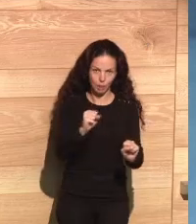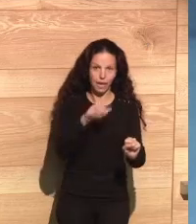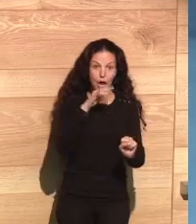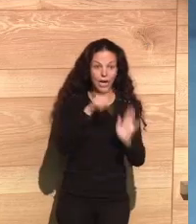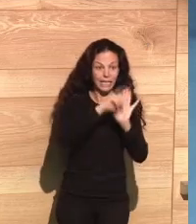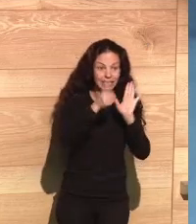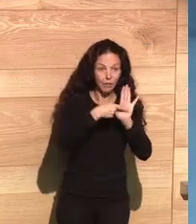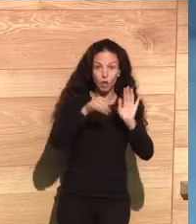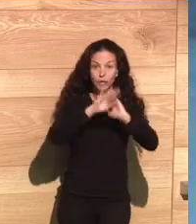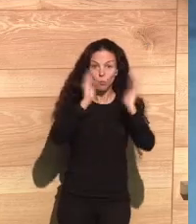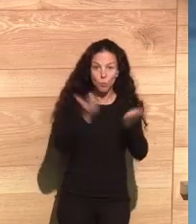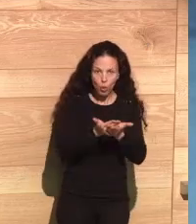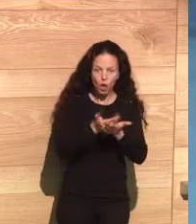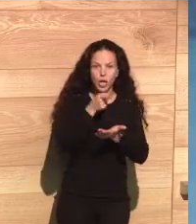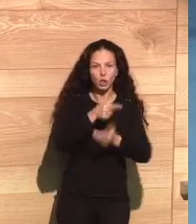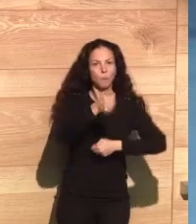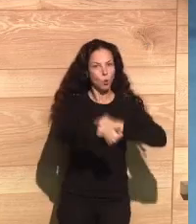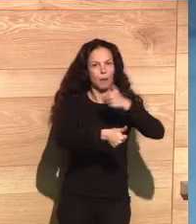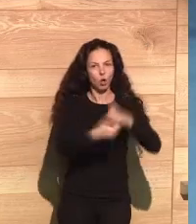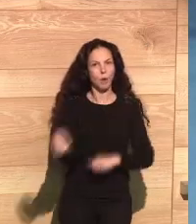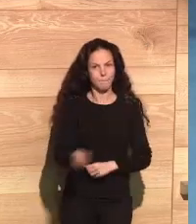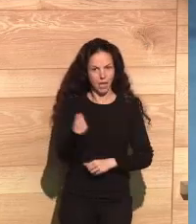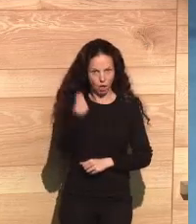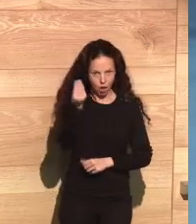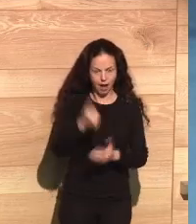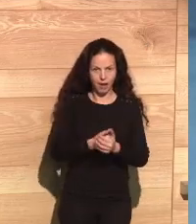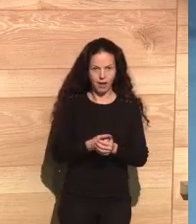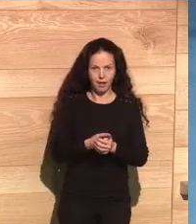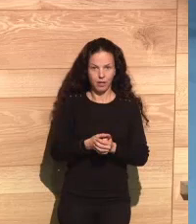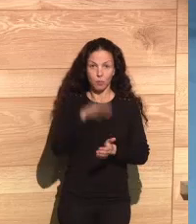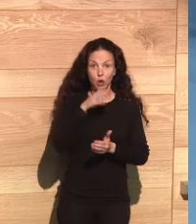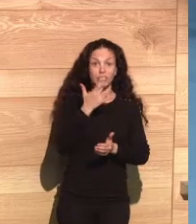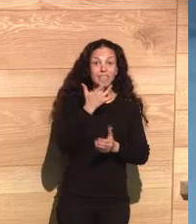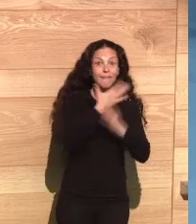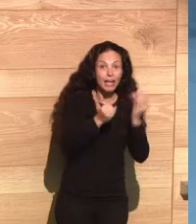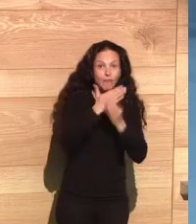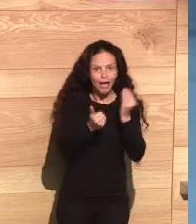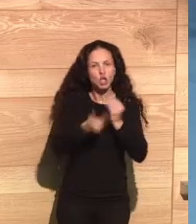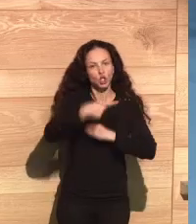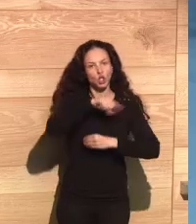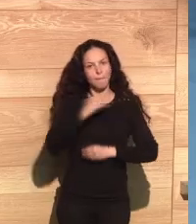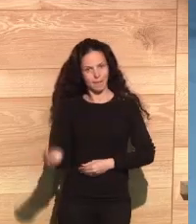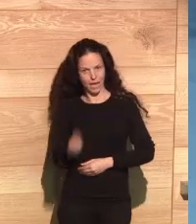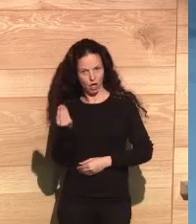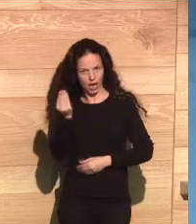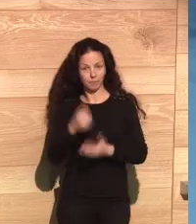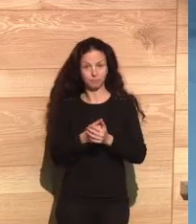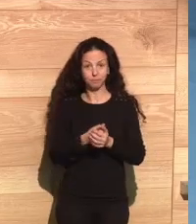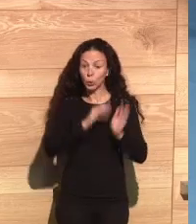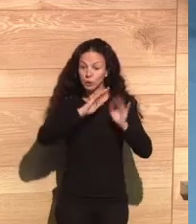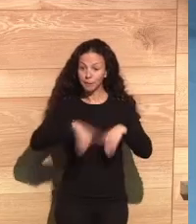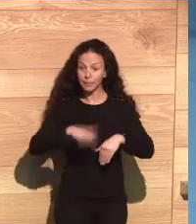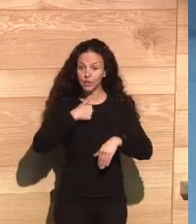We didn't even think or dream that this would be possible, so we are improving it. And I think that we will keep improving